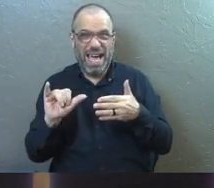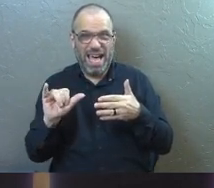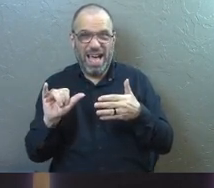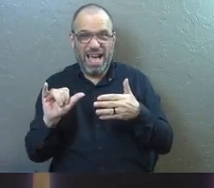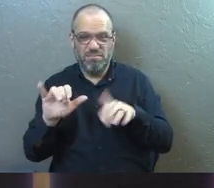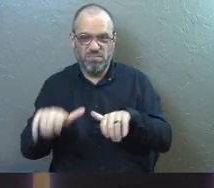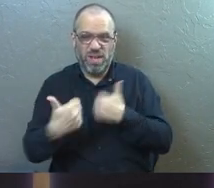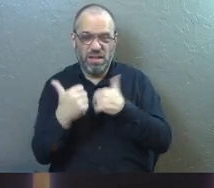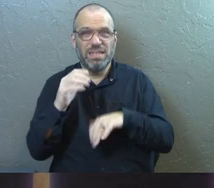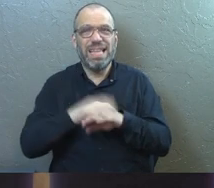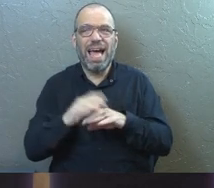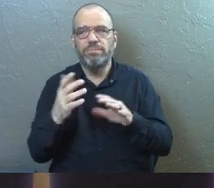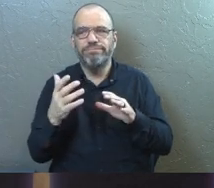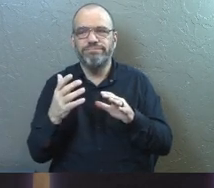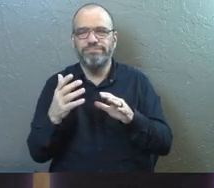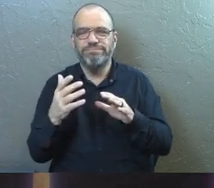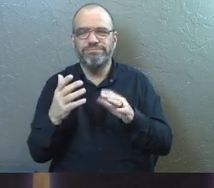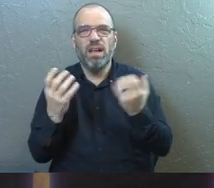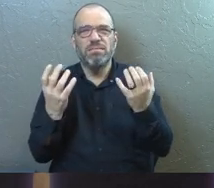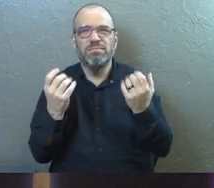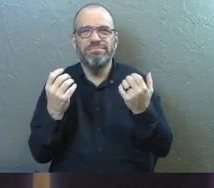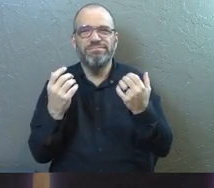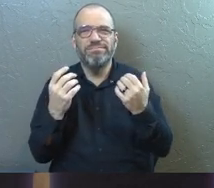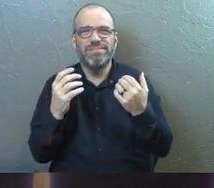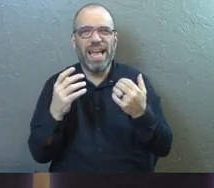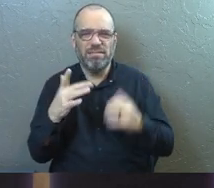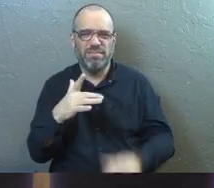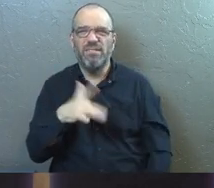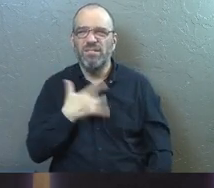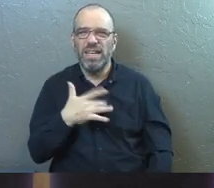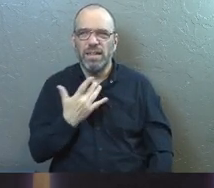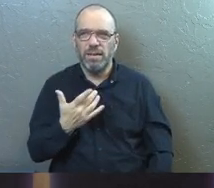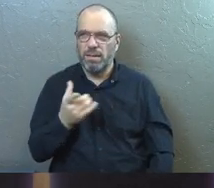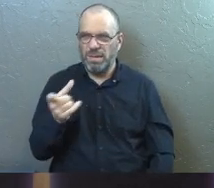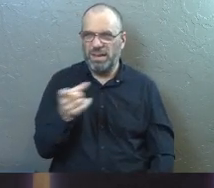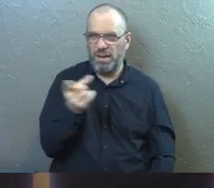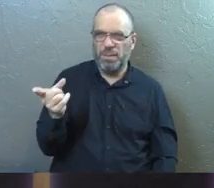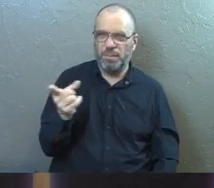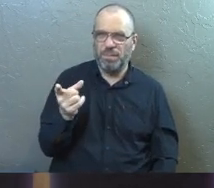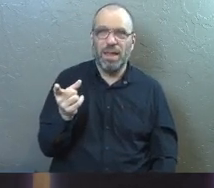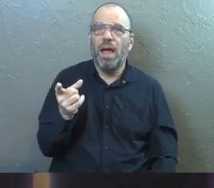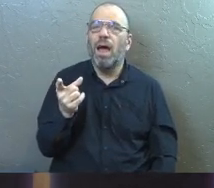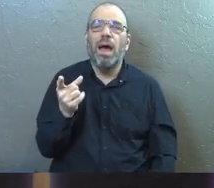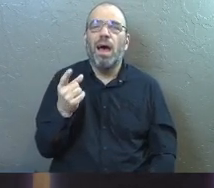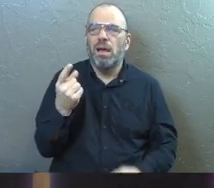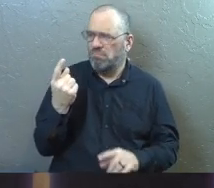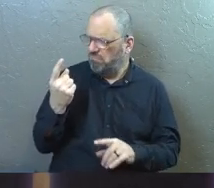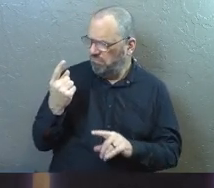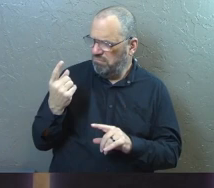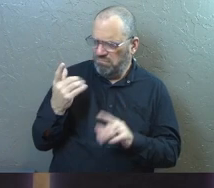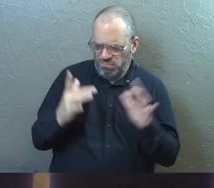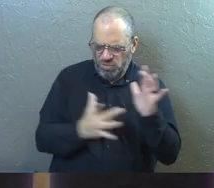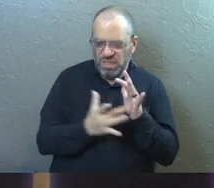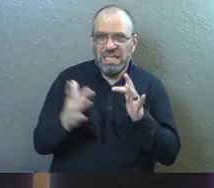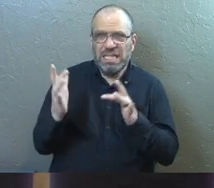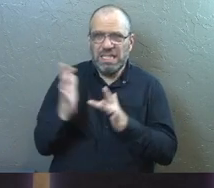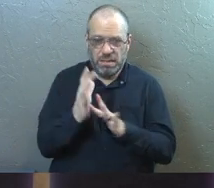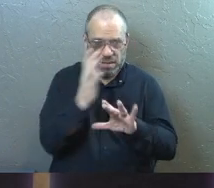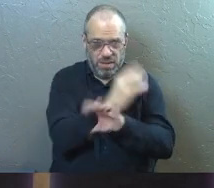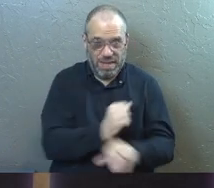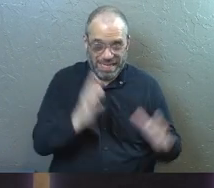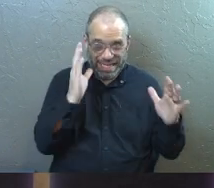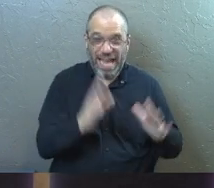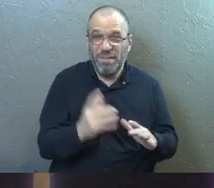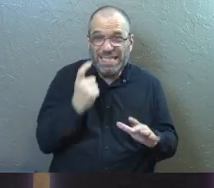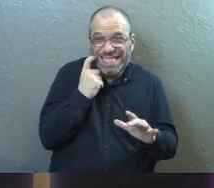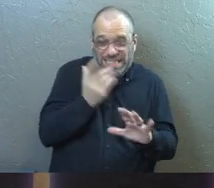to battle against that tone. But the very first thing that I will tell you contextually is just months ago, Jesus Christ, the Savior